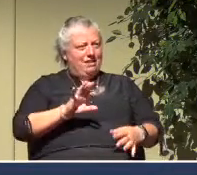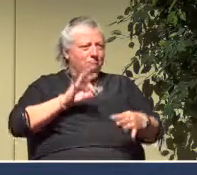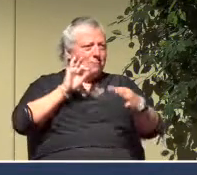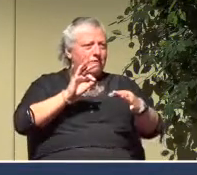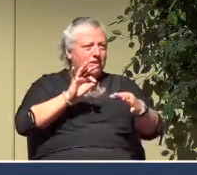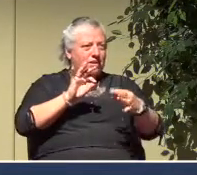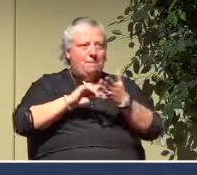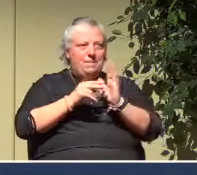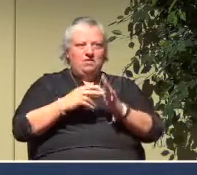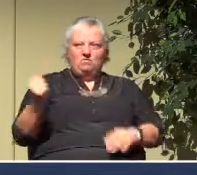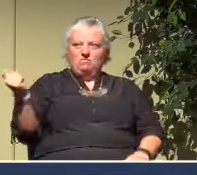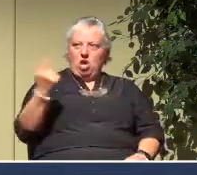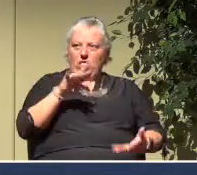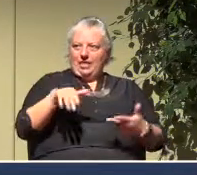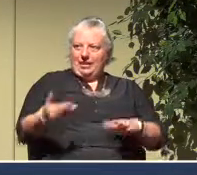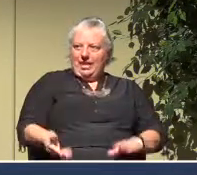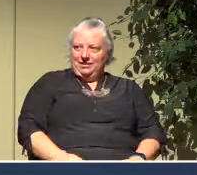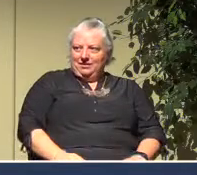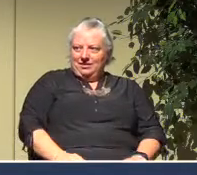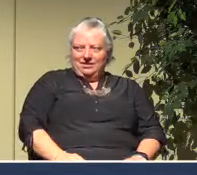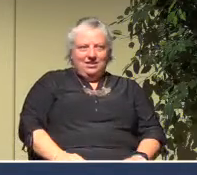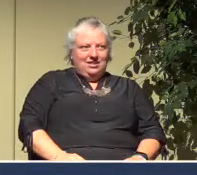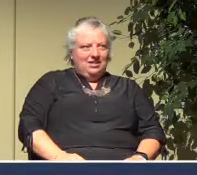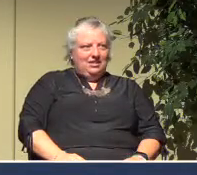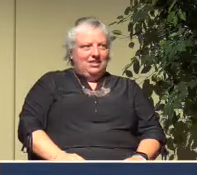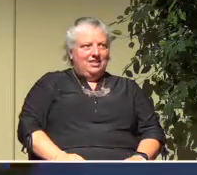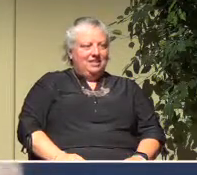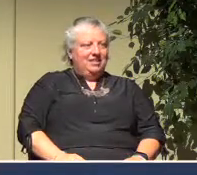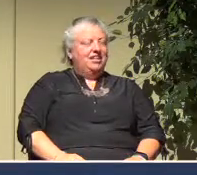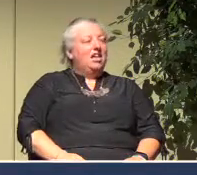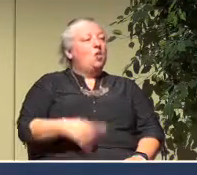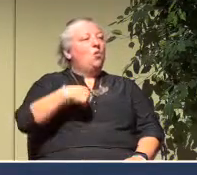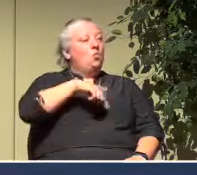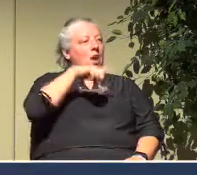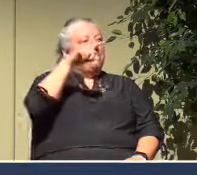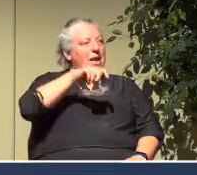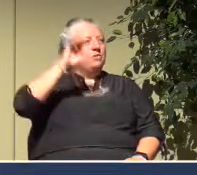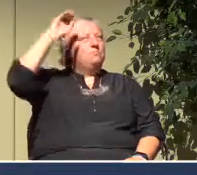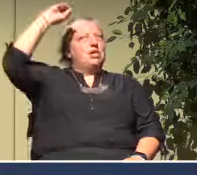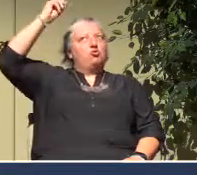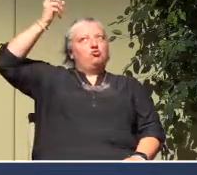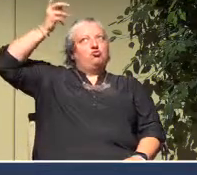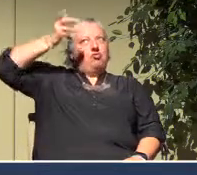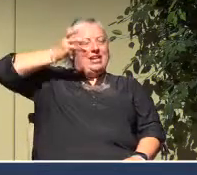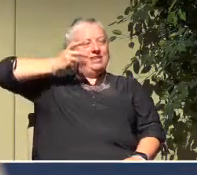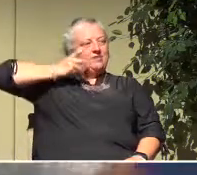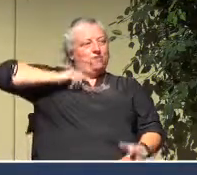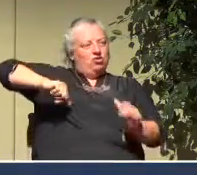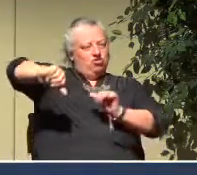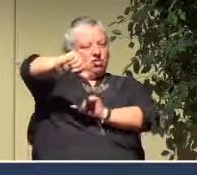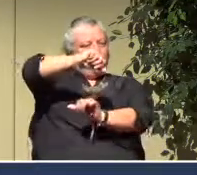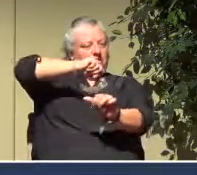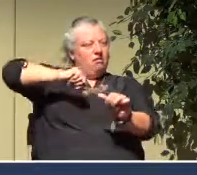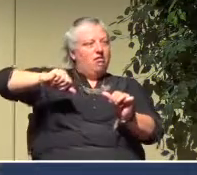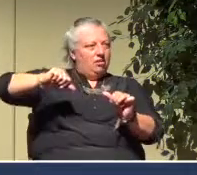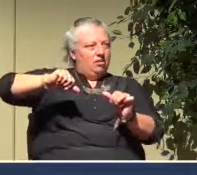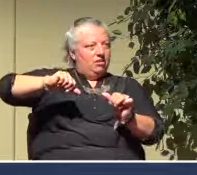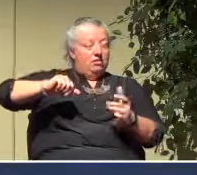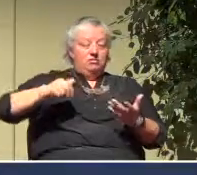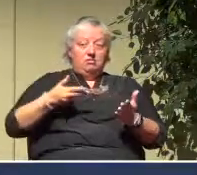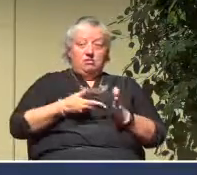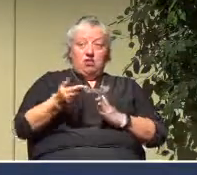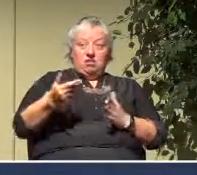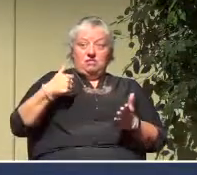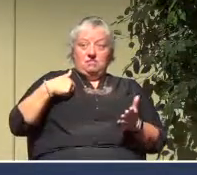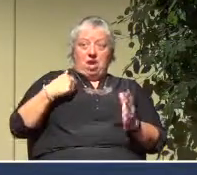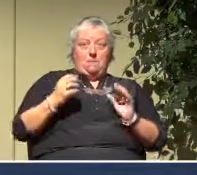We have to have an atmosphere, a culture of grace for one another. Quite honestly, I am more